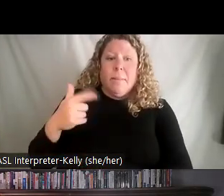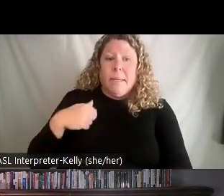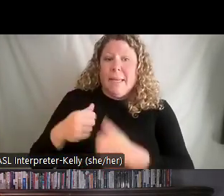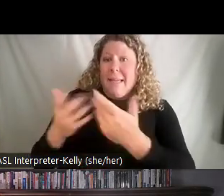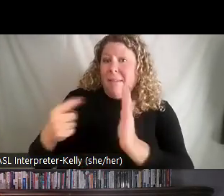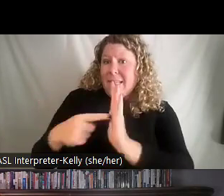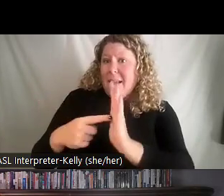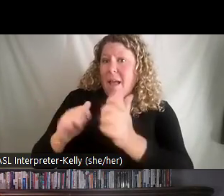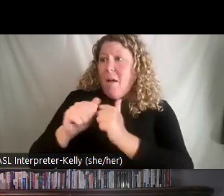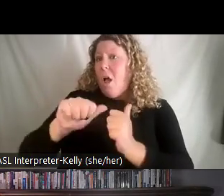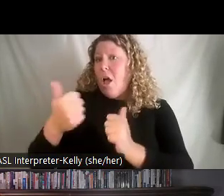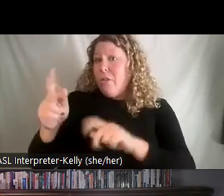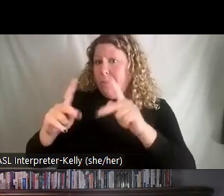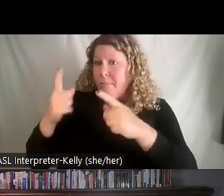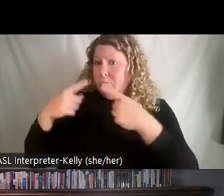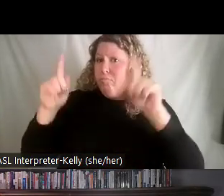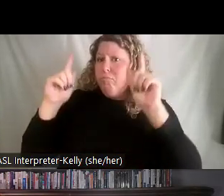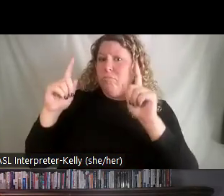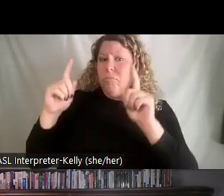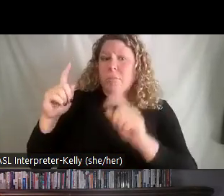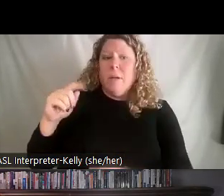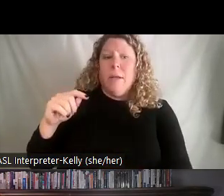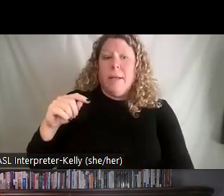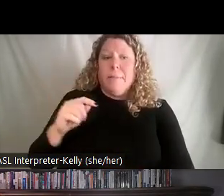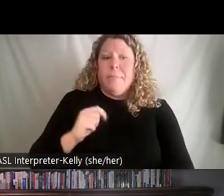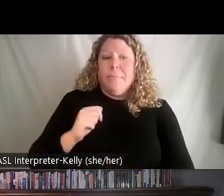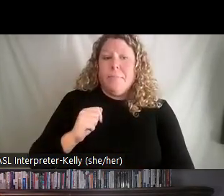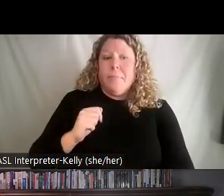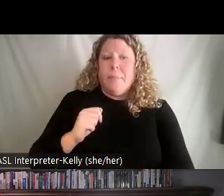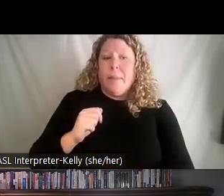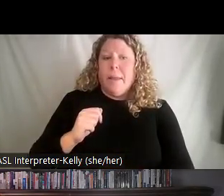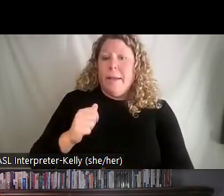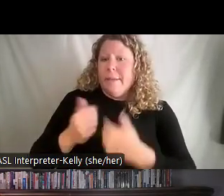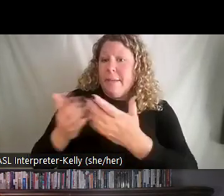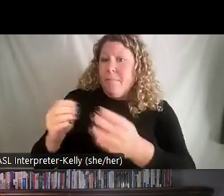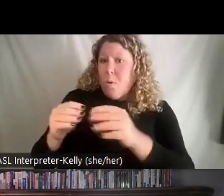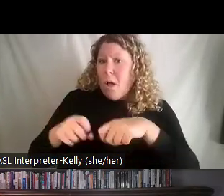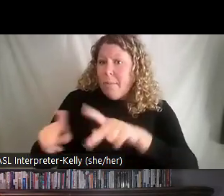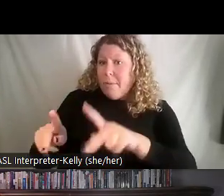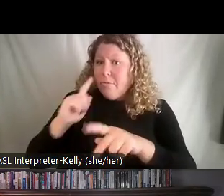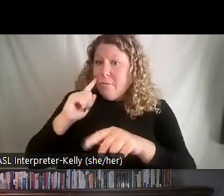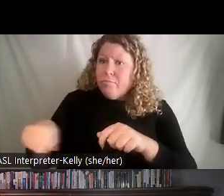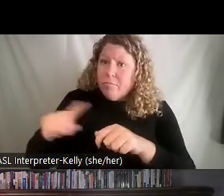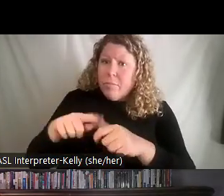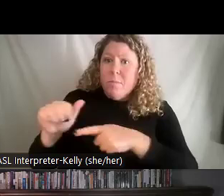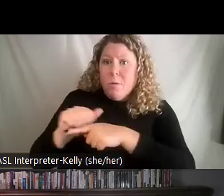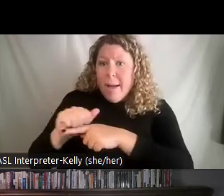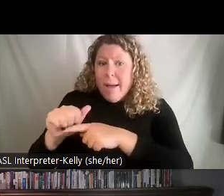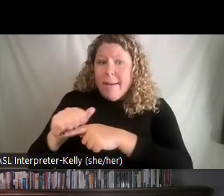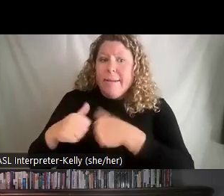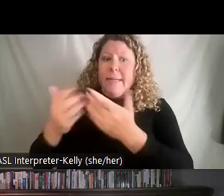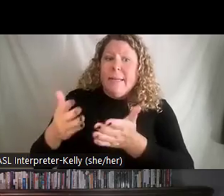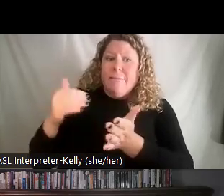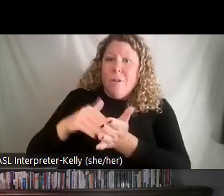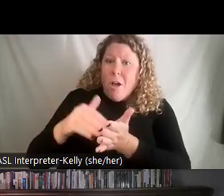task, the goal, and you're going to create opportunities opportunities for them to practice, give them frequent feedback, and